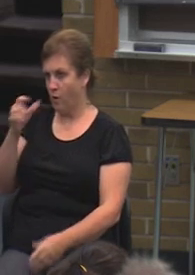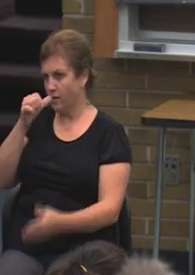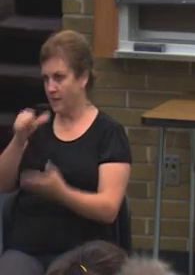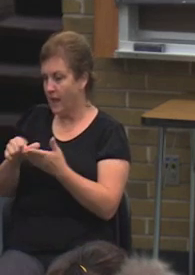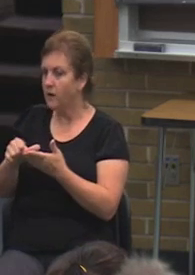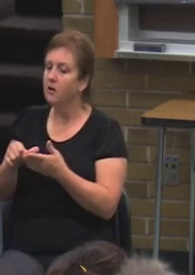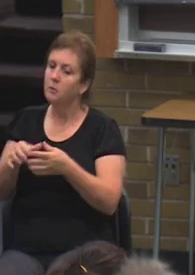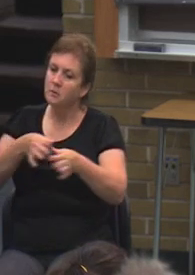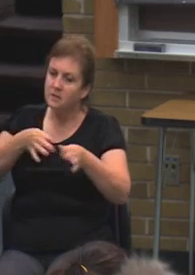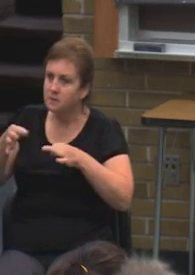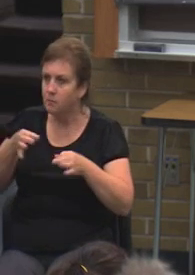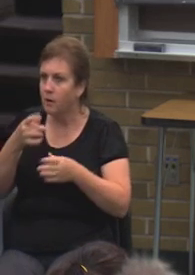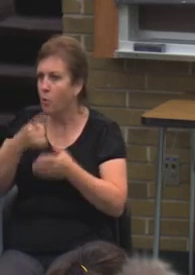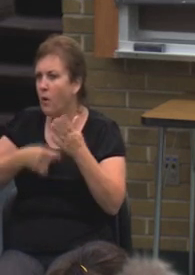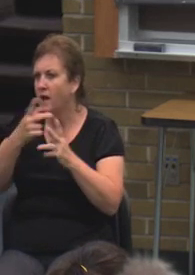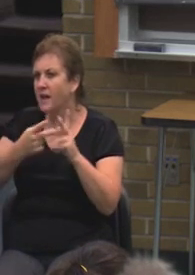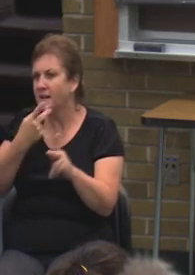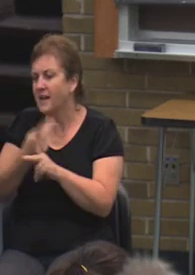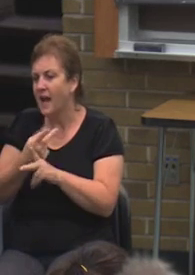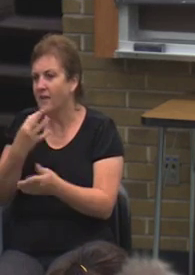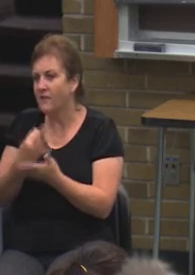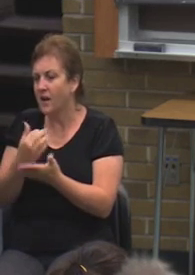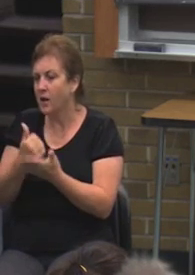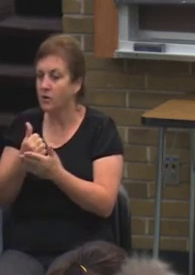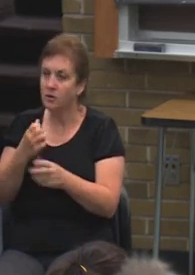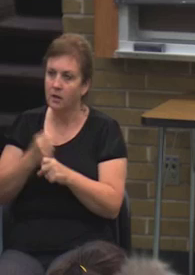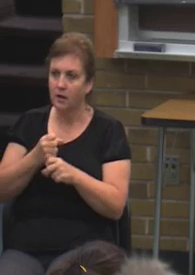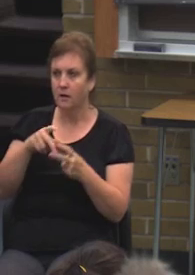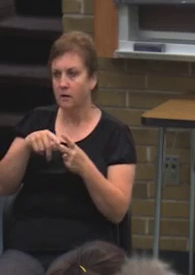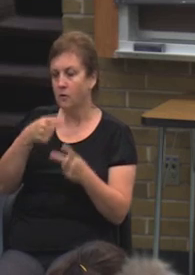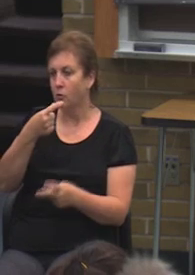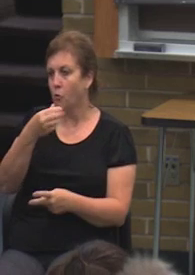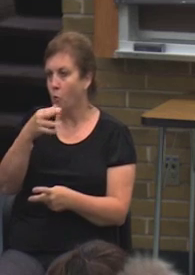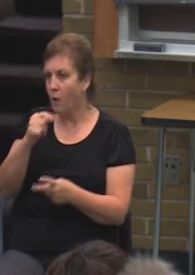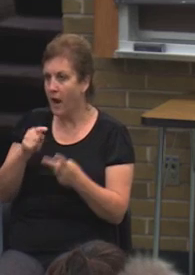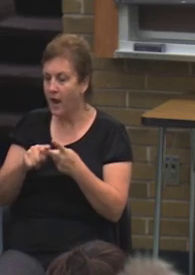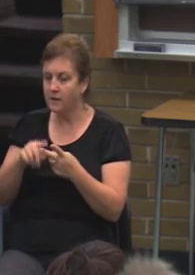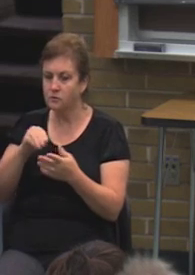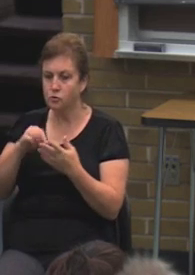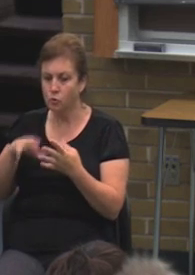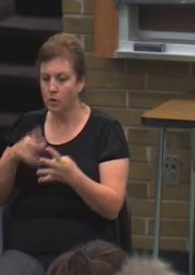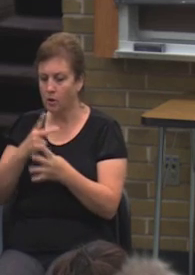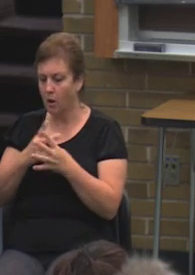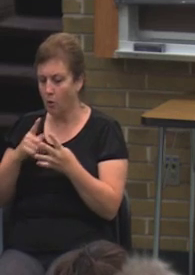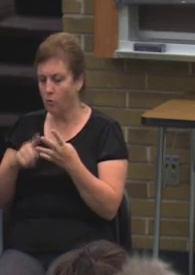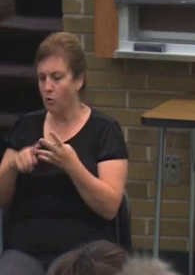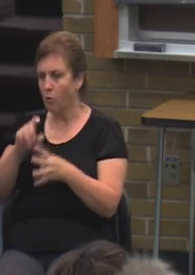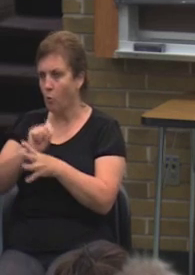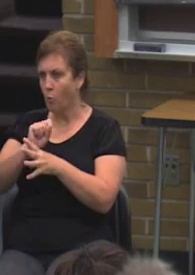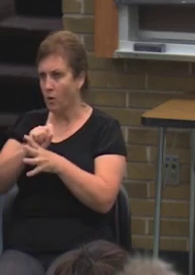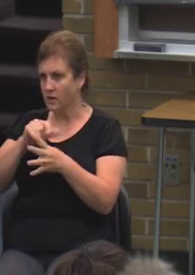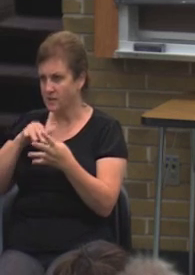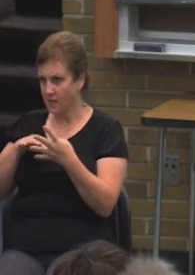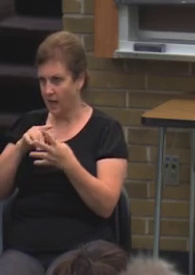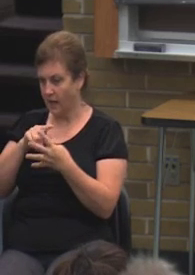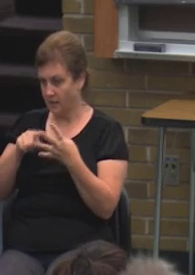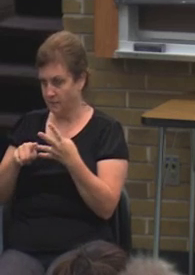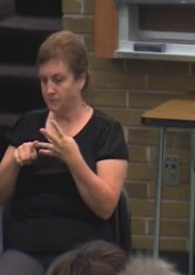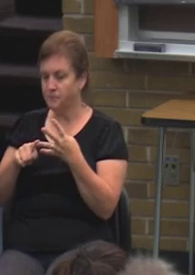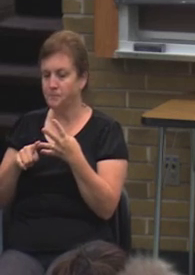to what exactly you qualify for for things such as Pell Grants, student loans, and work-study. So, from that point in time,